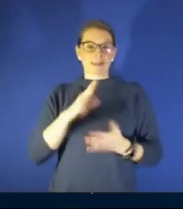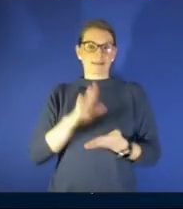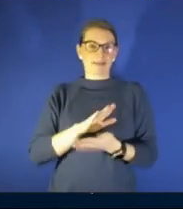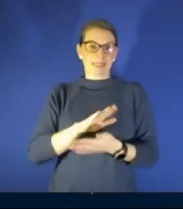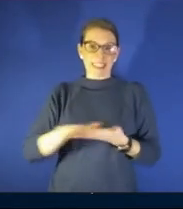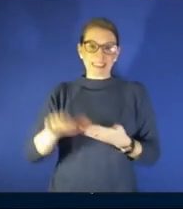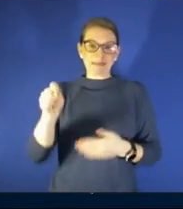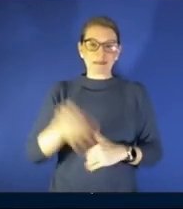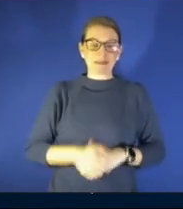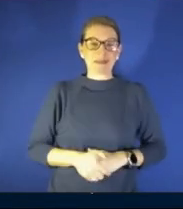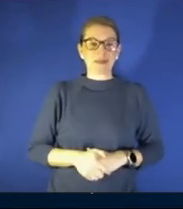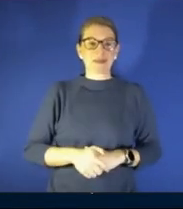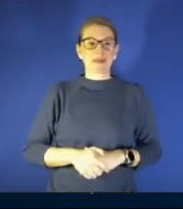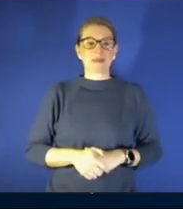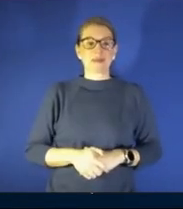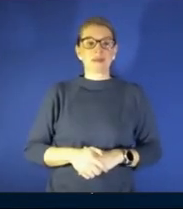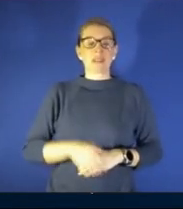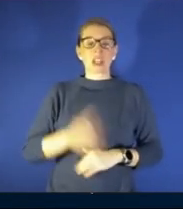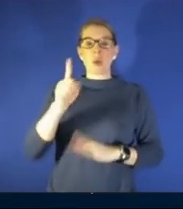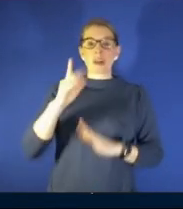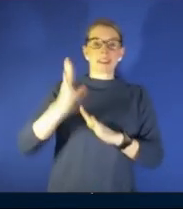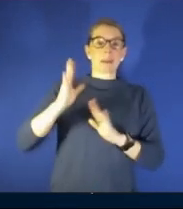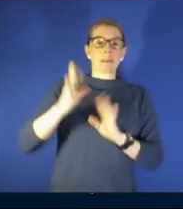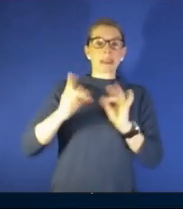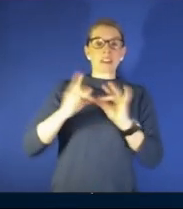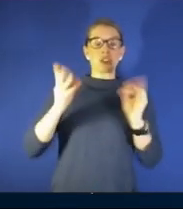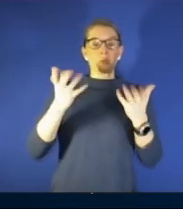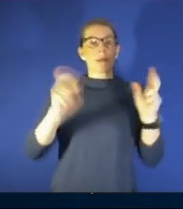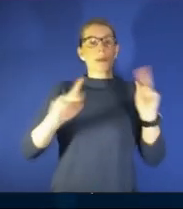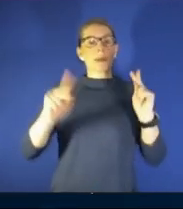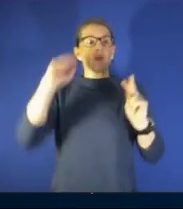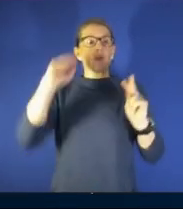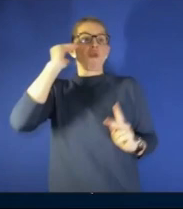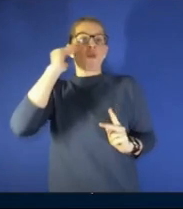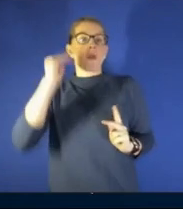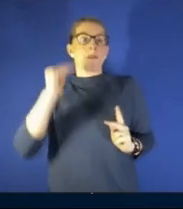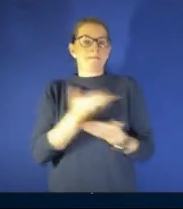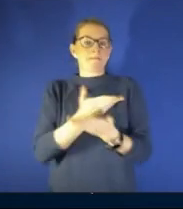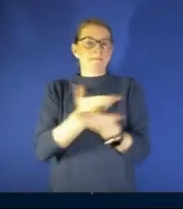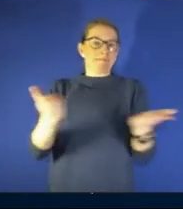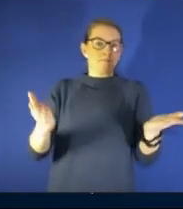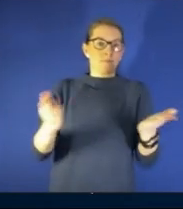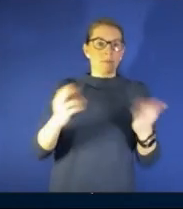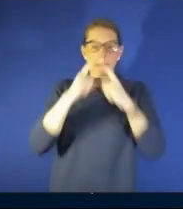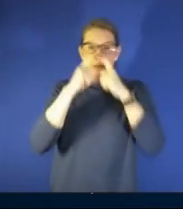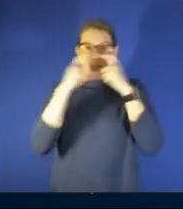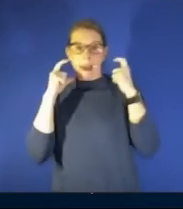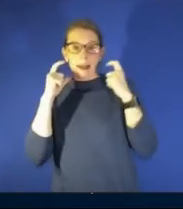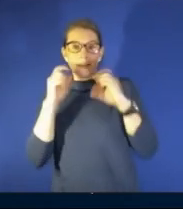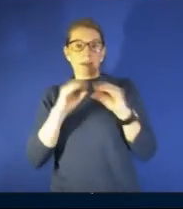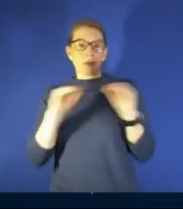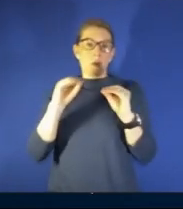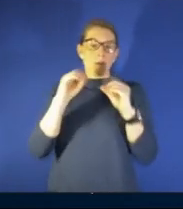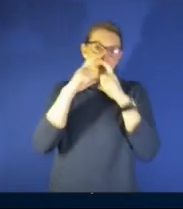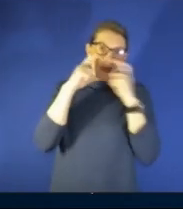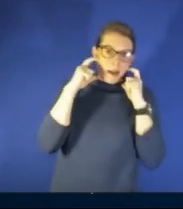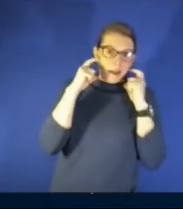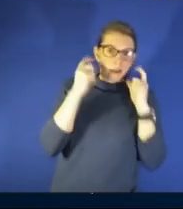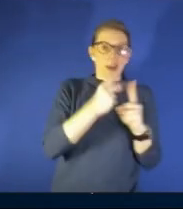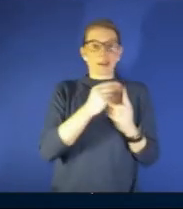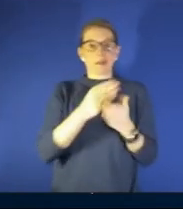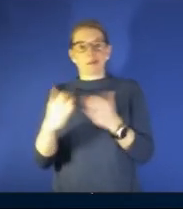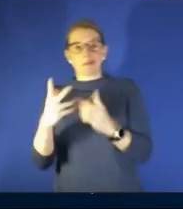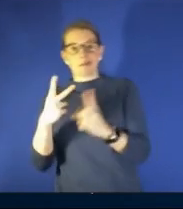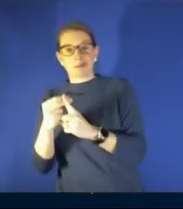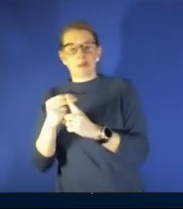just your one big message you want people to know heading out mass no mass vaccinated not vaccinated we're all mixed in together